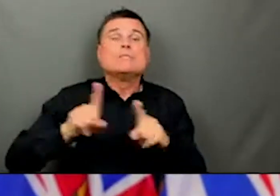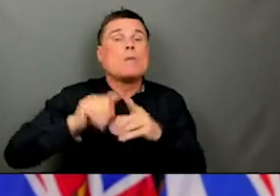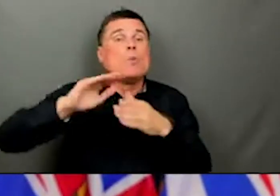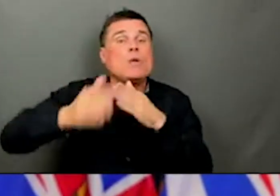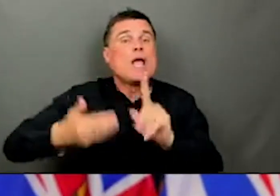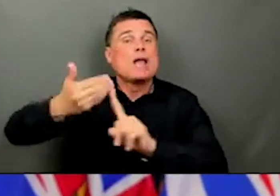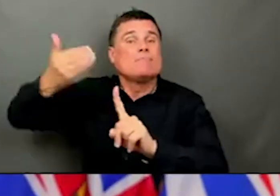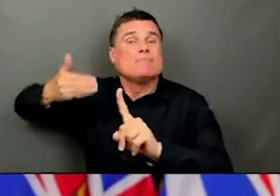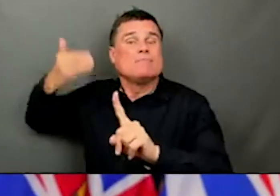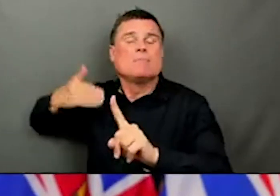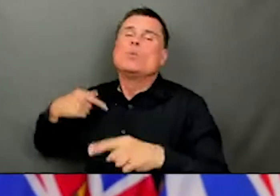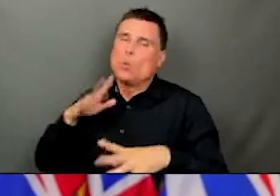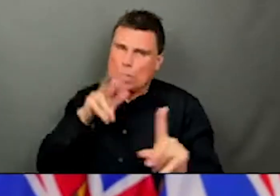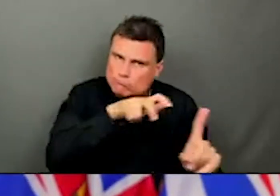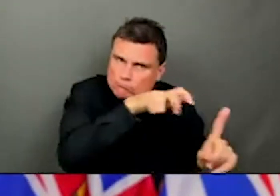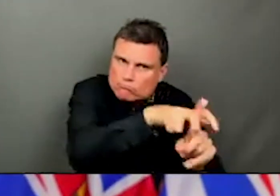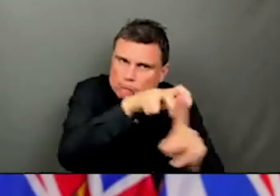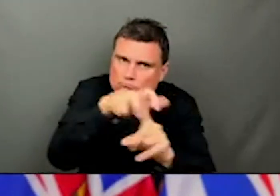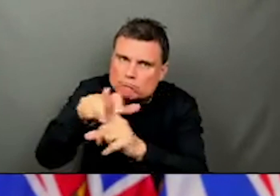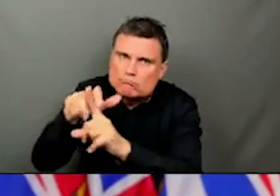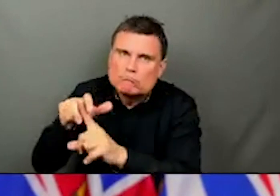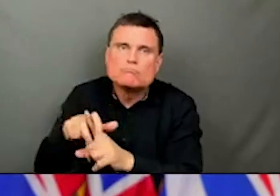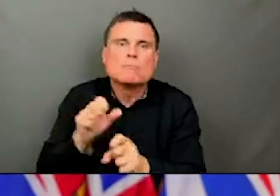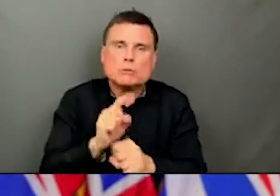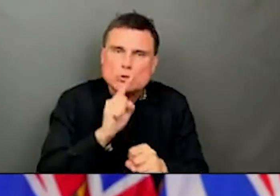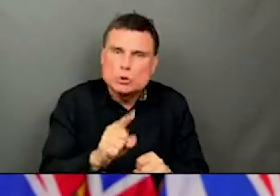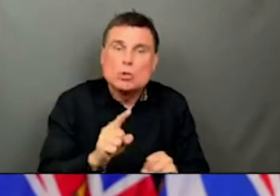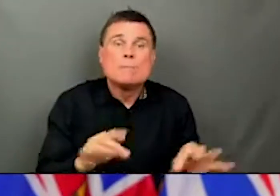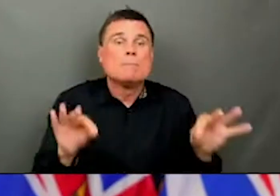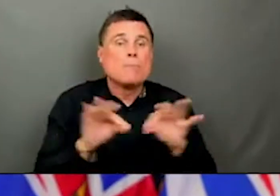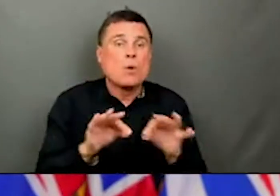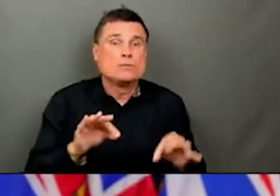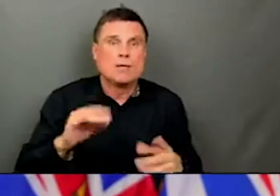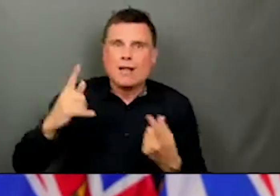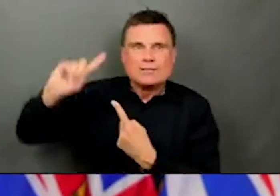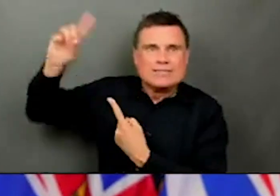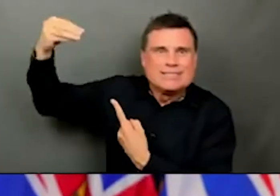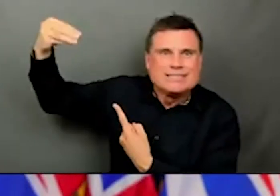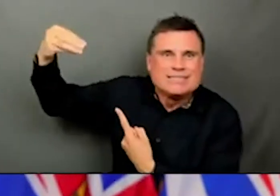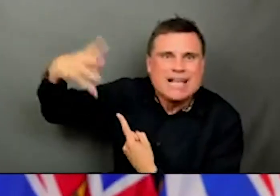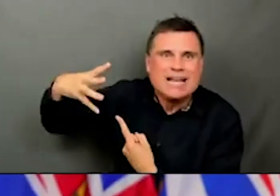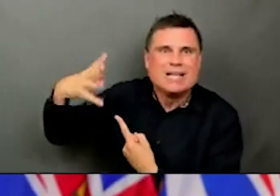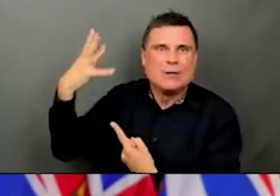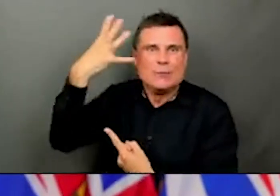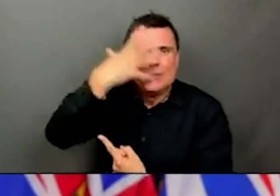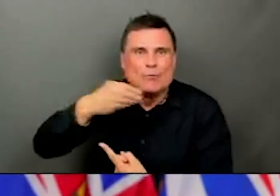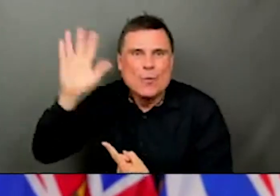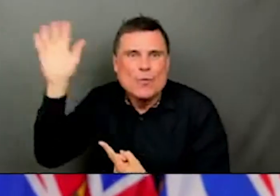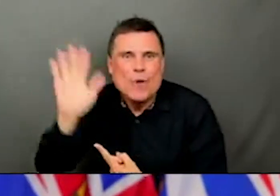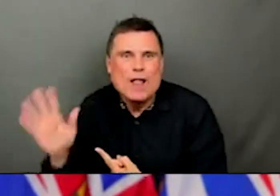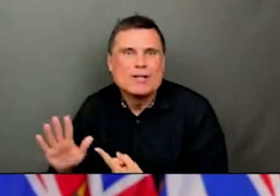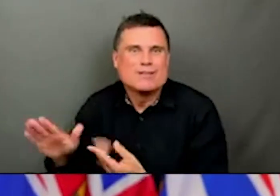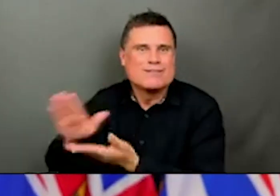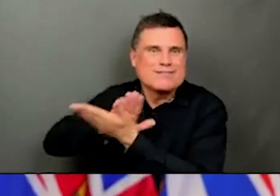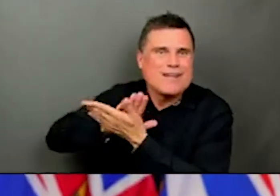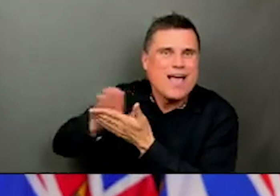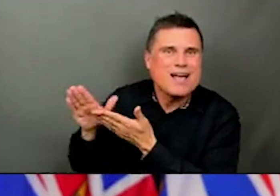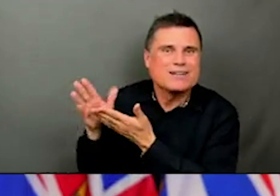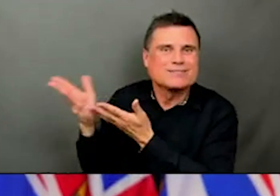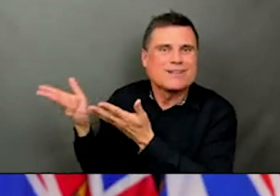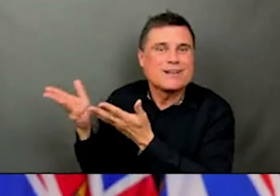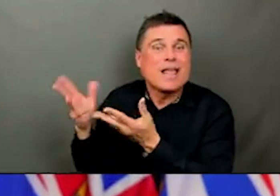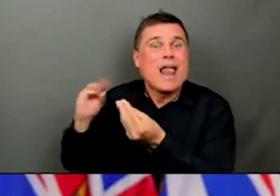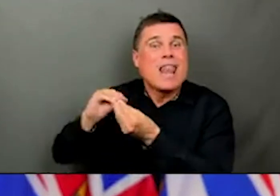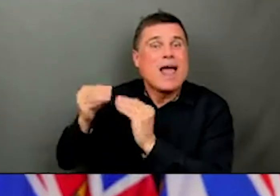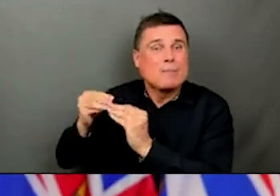important that people remember that people to on Because the weather is good and the trajectory on case counts is positive, we are